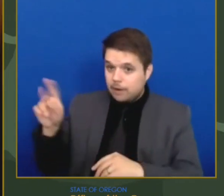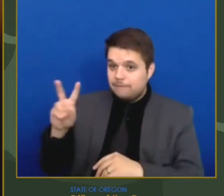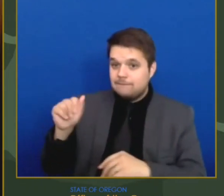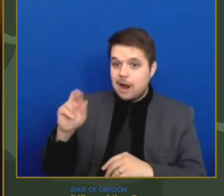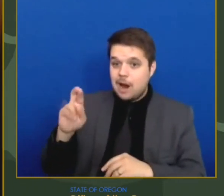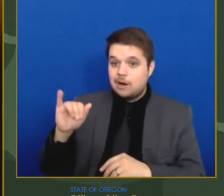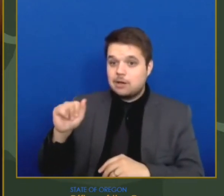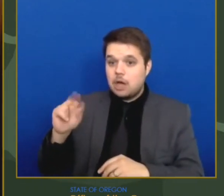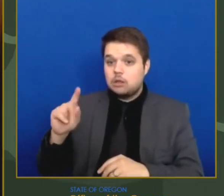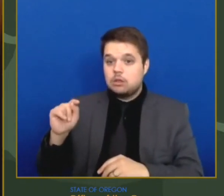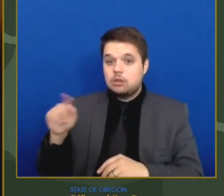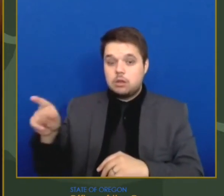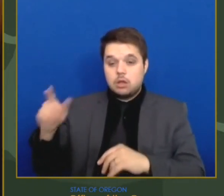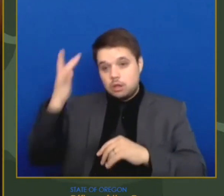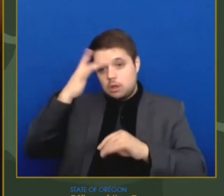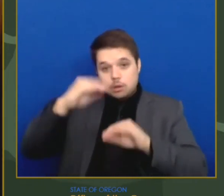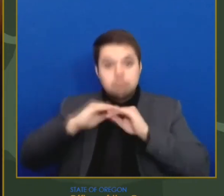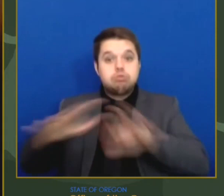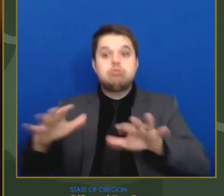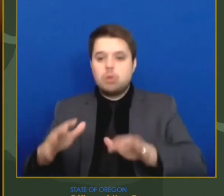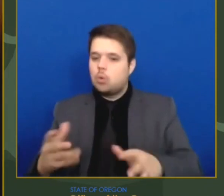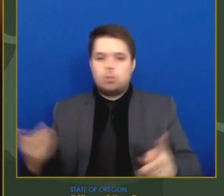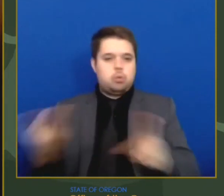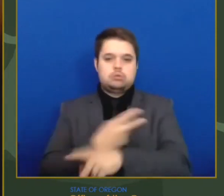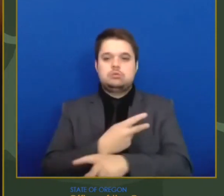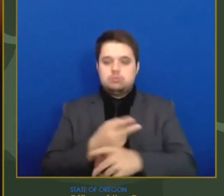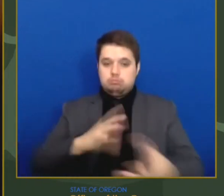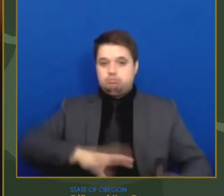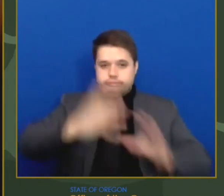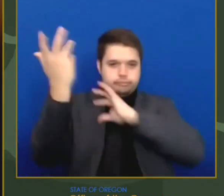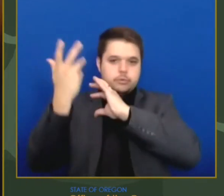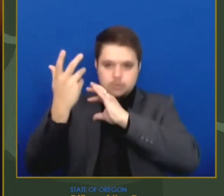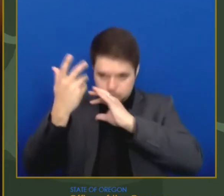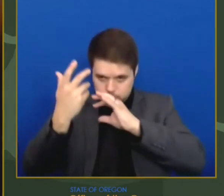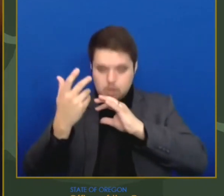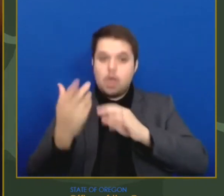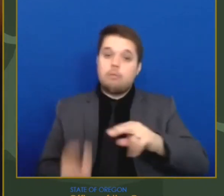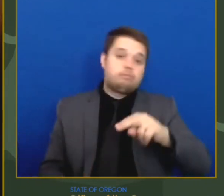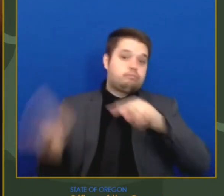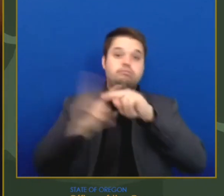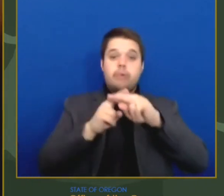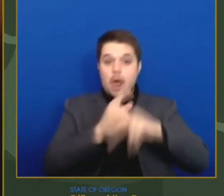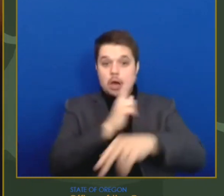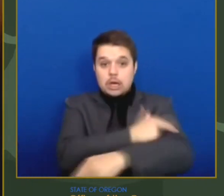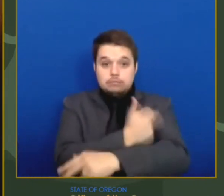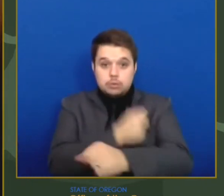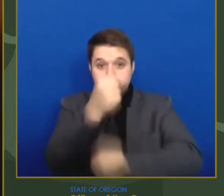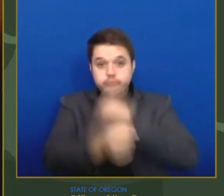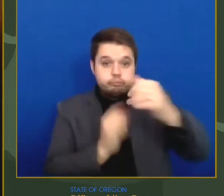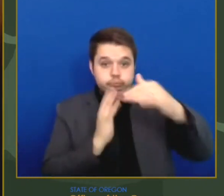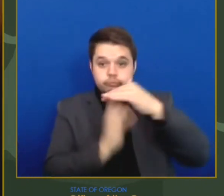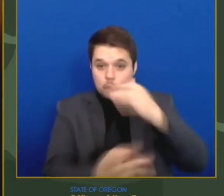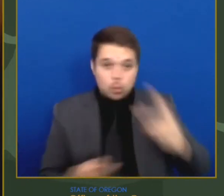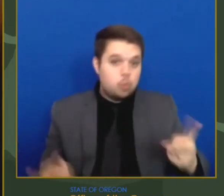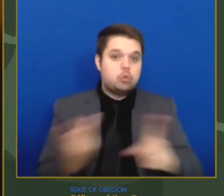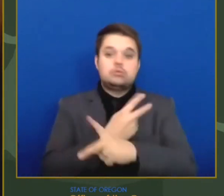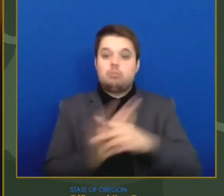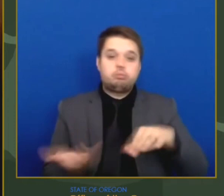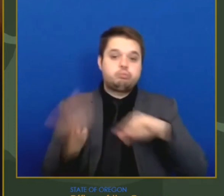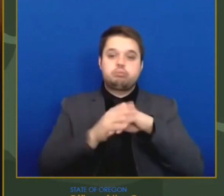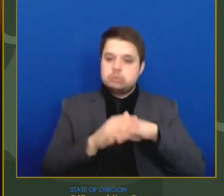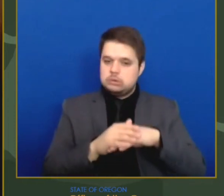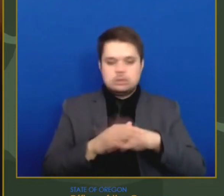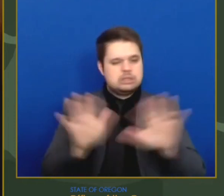we'd see a reproductive number of 1.1 and daily cases would be at 265 with 10 more daily